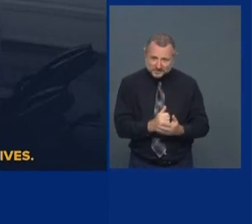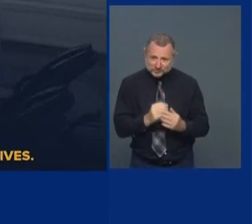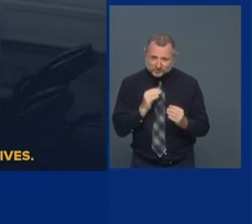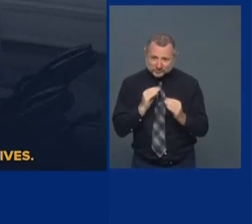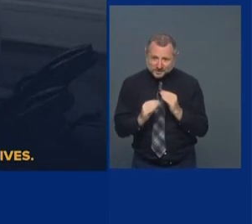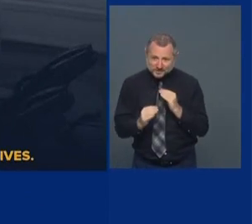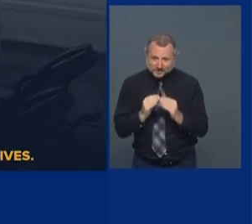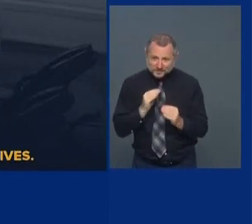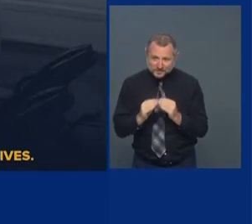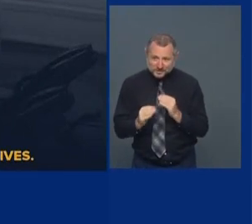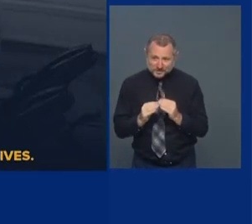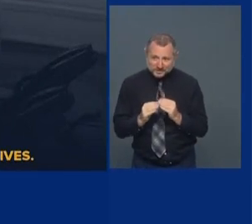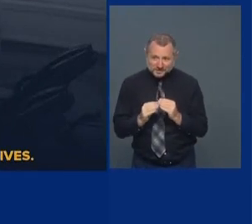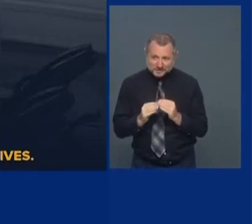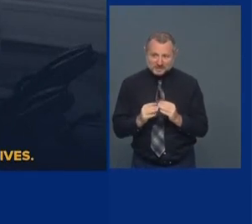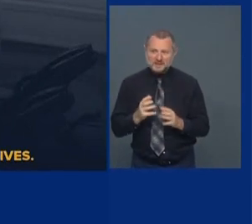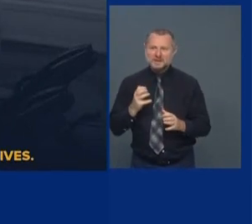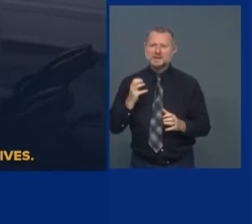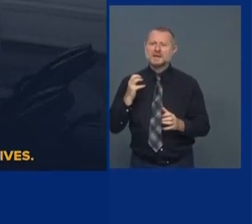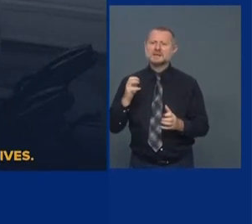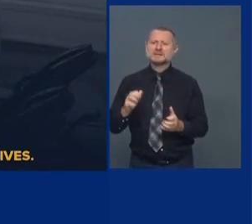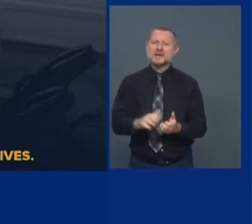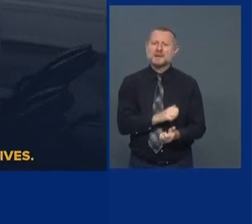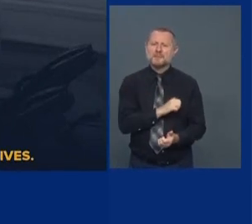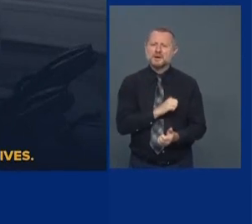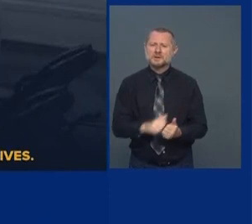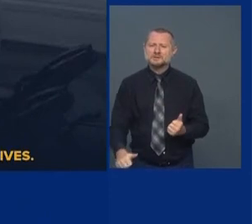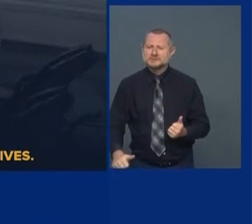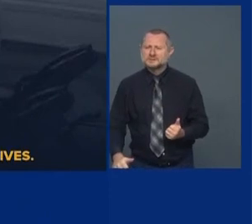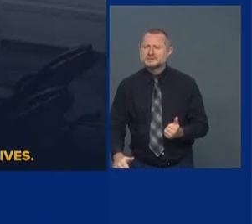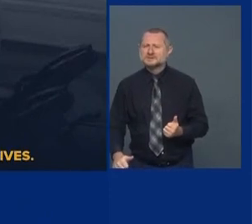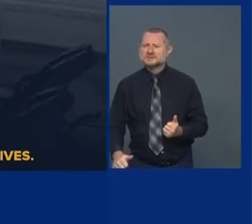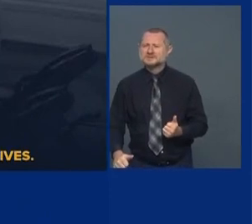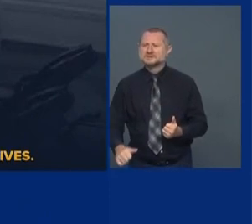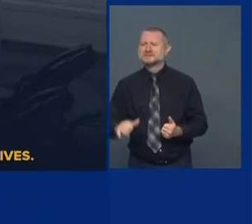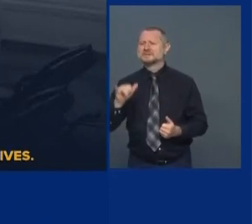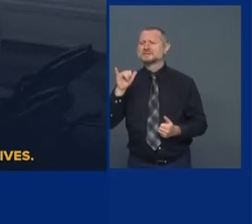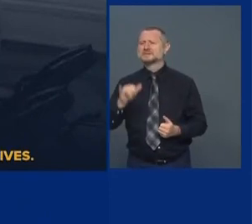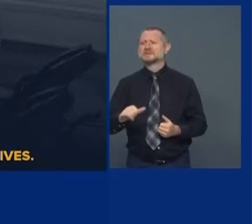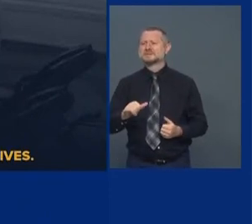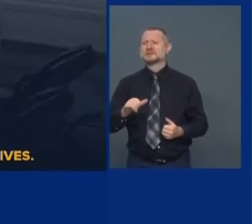from the ambush they created.